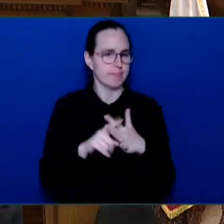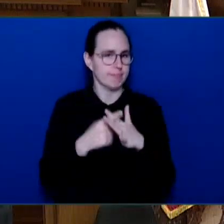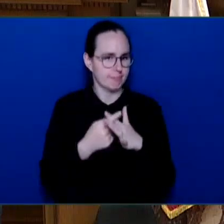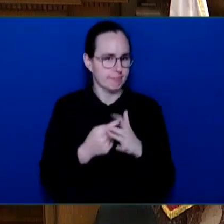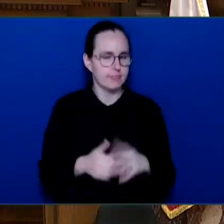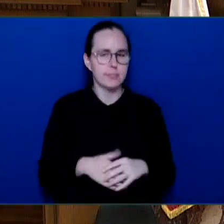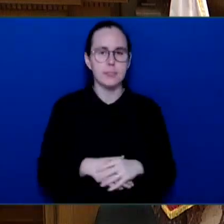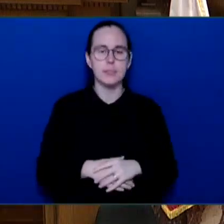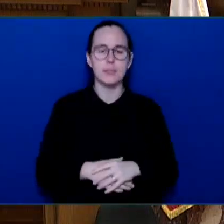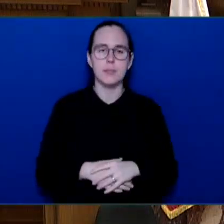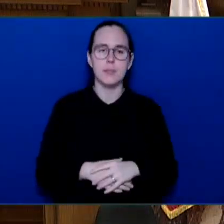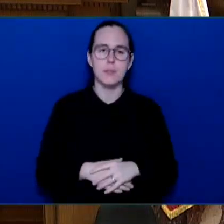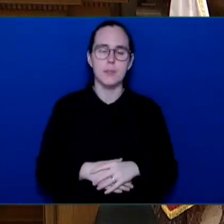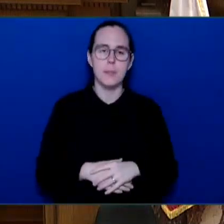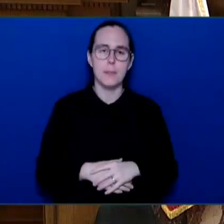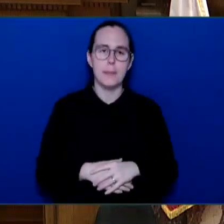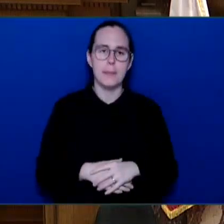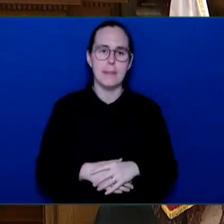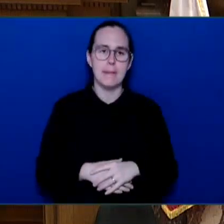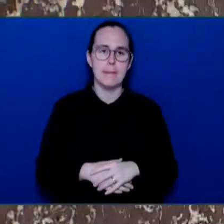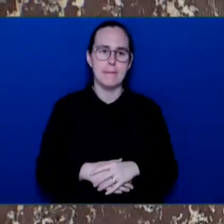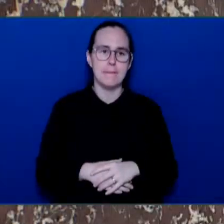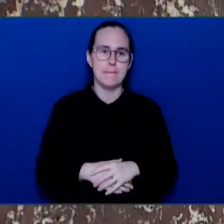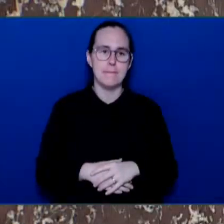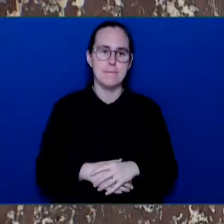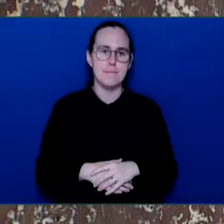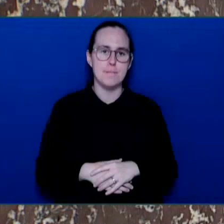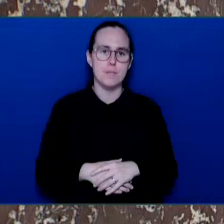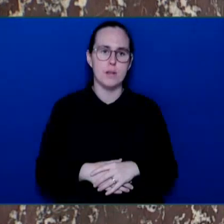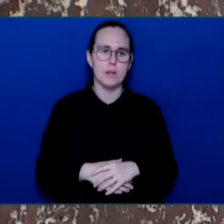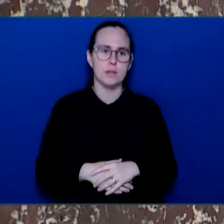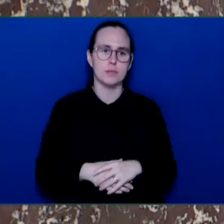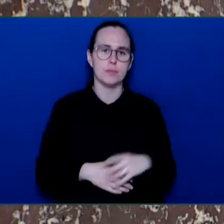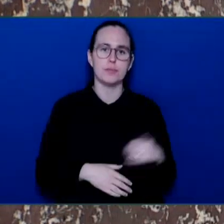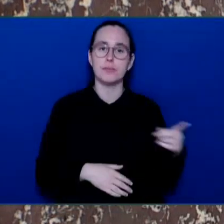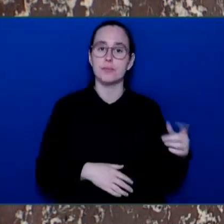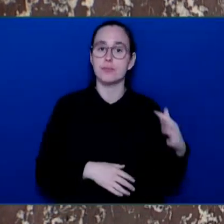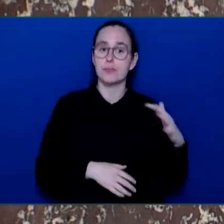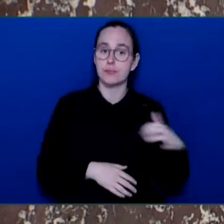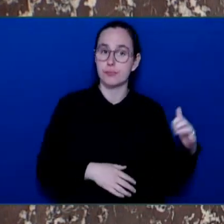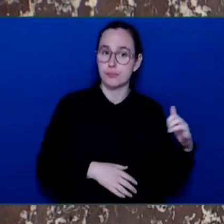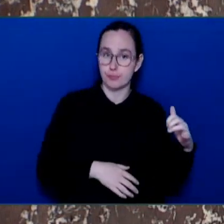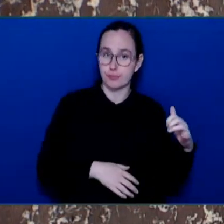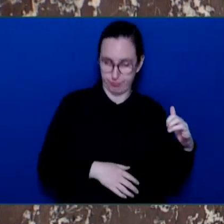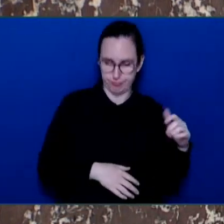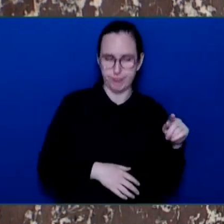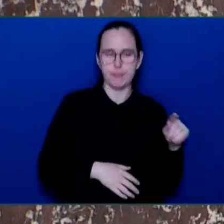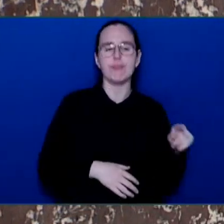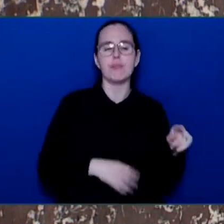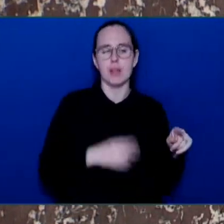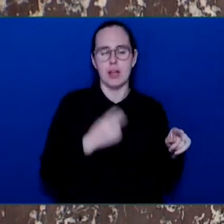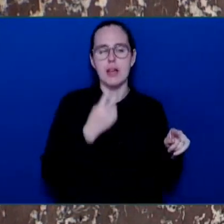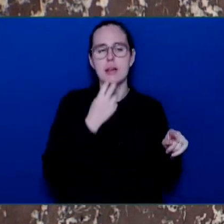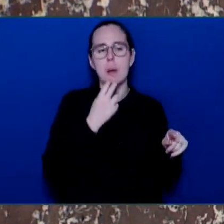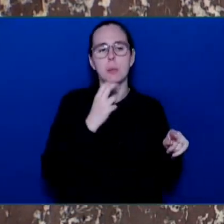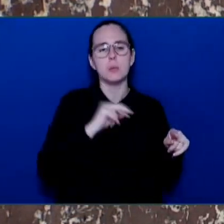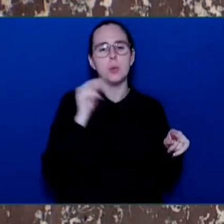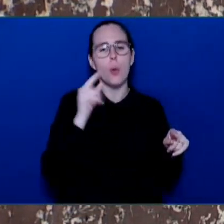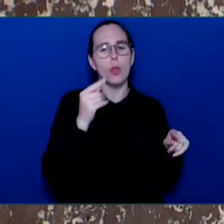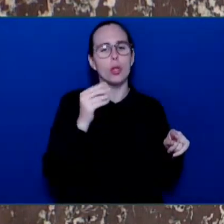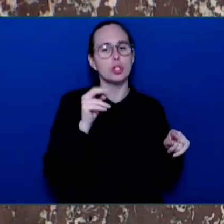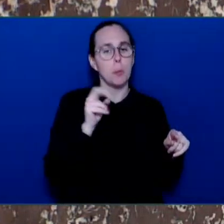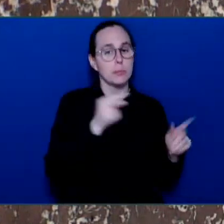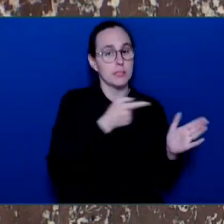We know, based on government's own documents, that the NDP Clean BC scheme is a financial